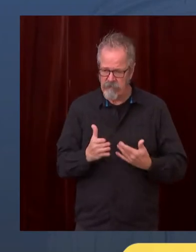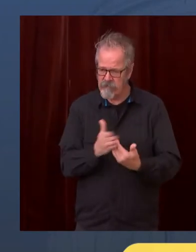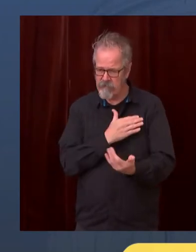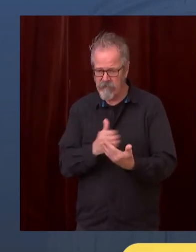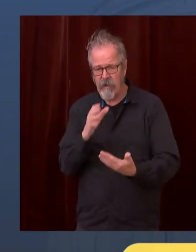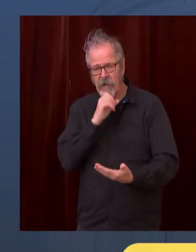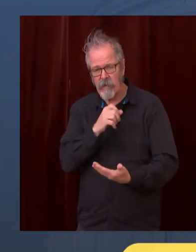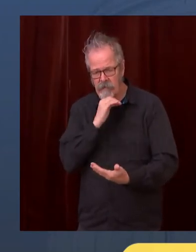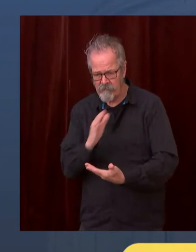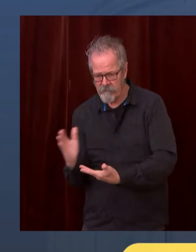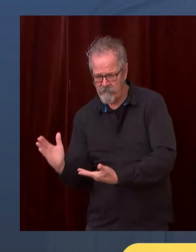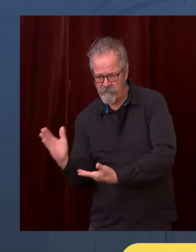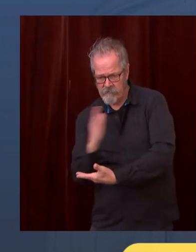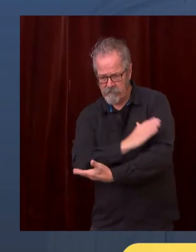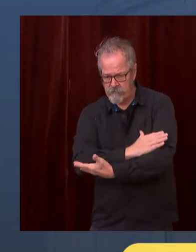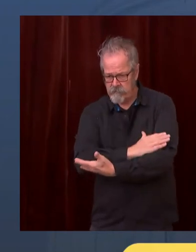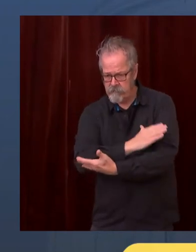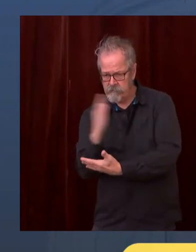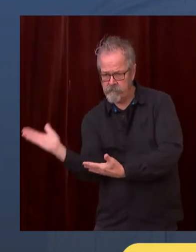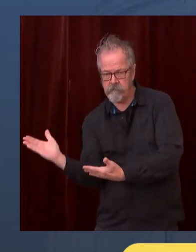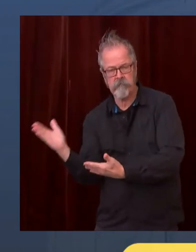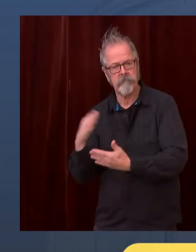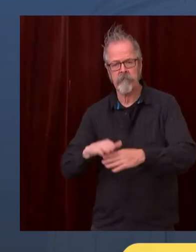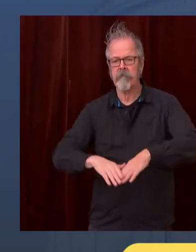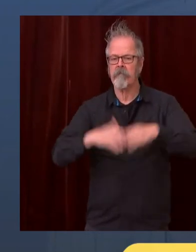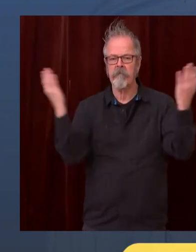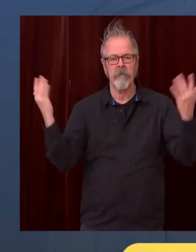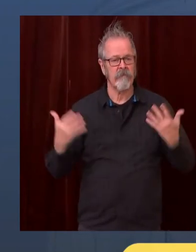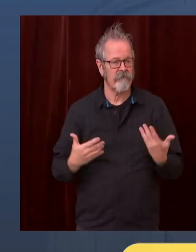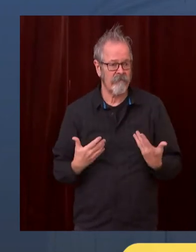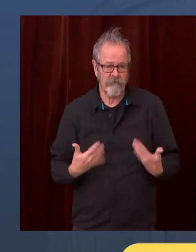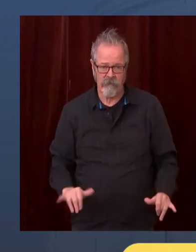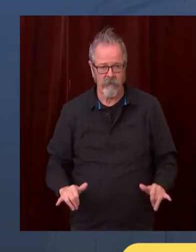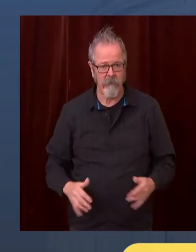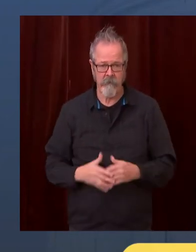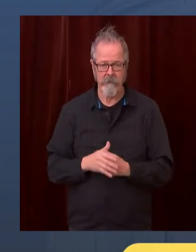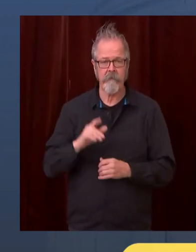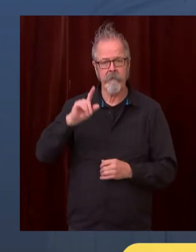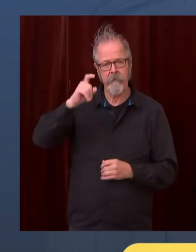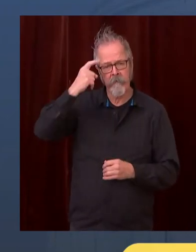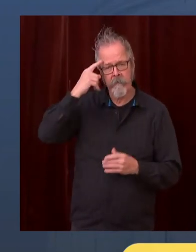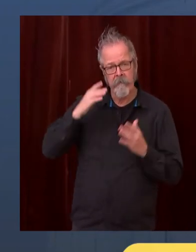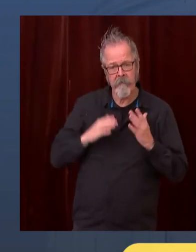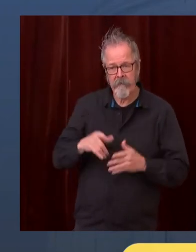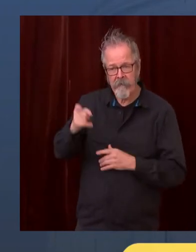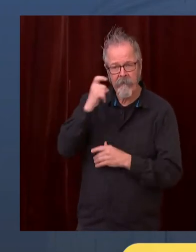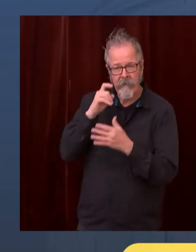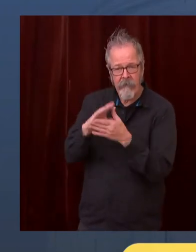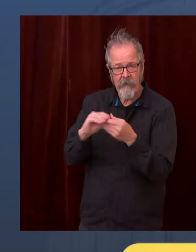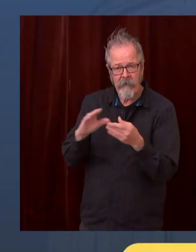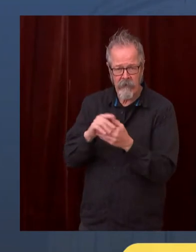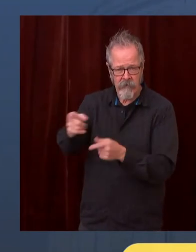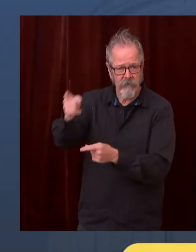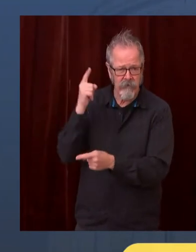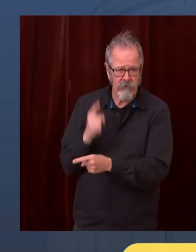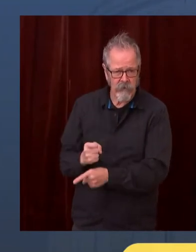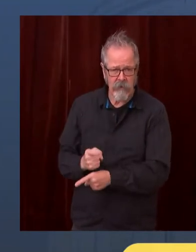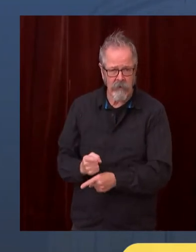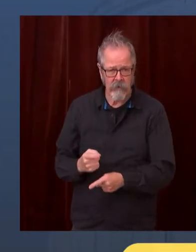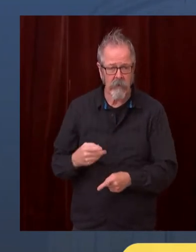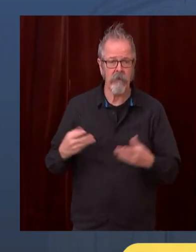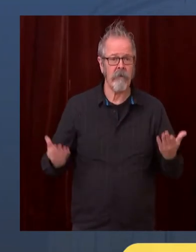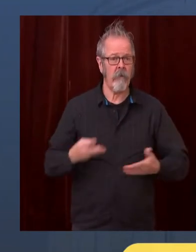Washington State when we need it. And as he sort of alluded to, like anyone could get in a car accident tomorrow